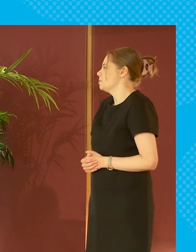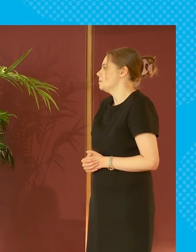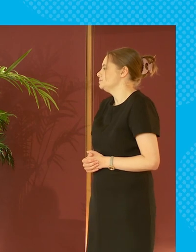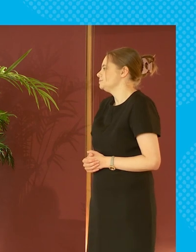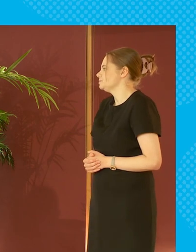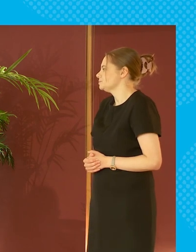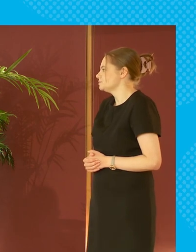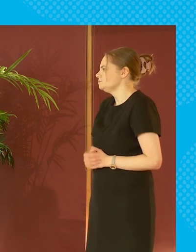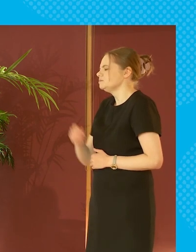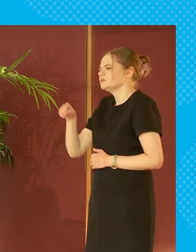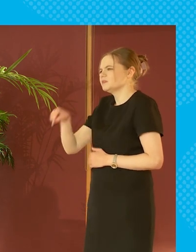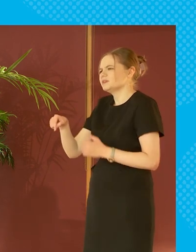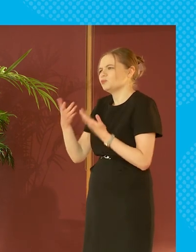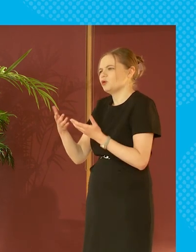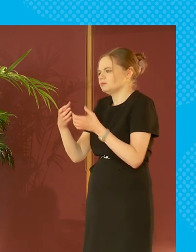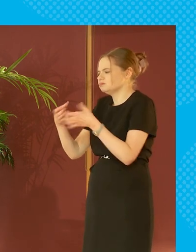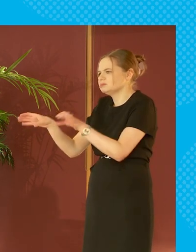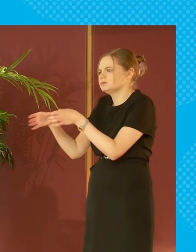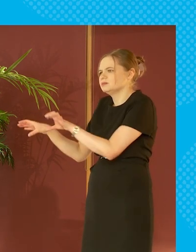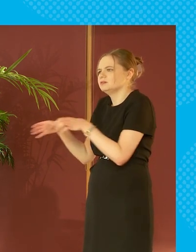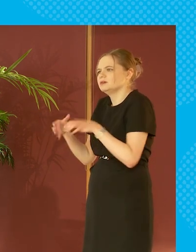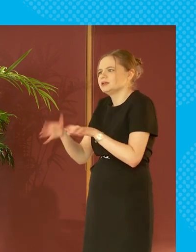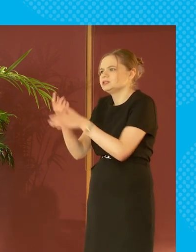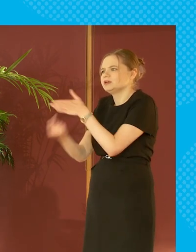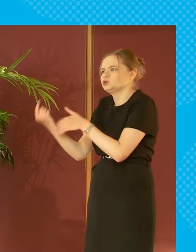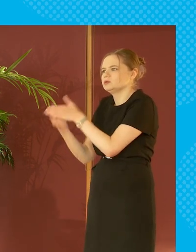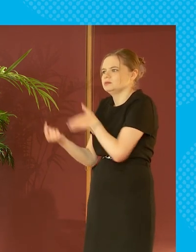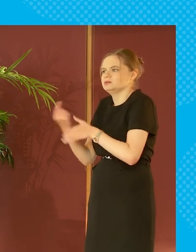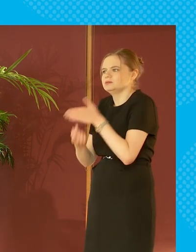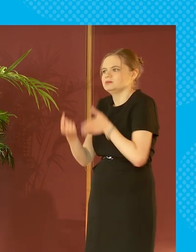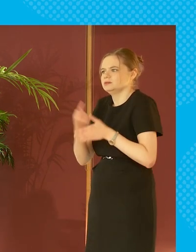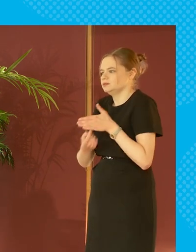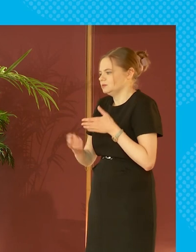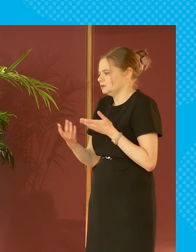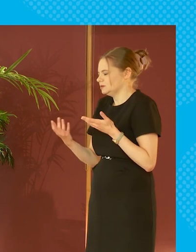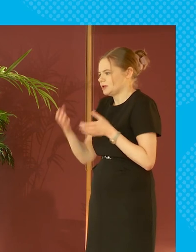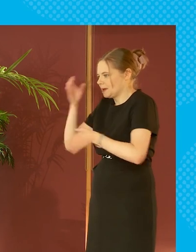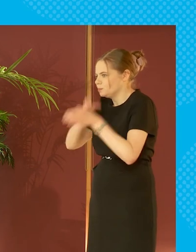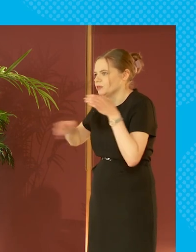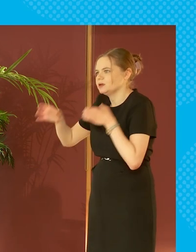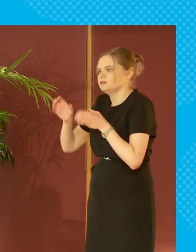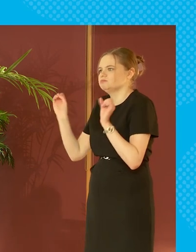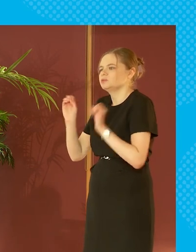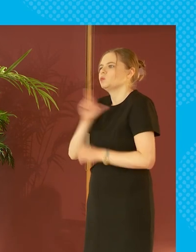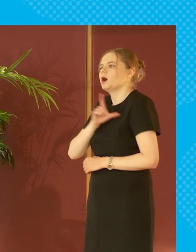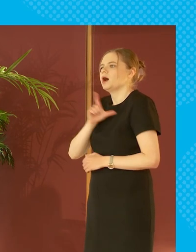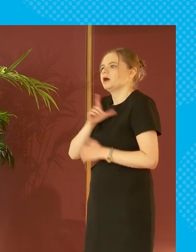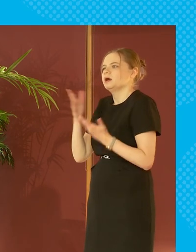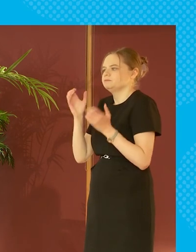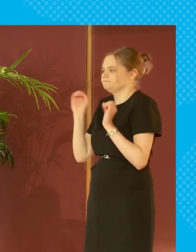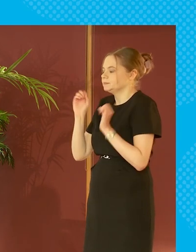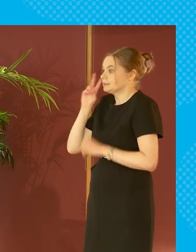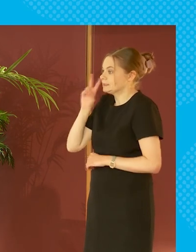that has happened with this fragmentation society and individualism and not being able to empathize because we're not seeing